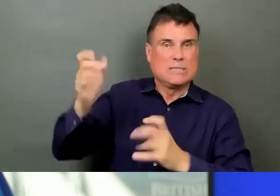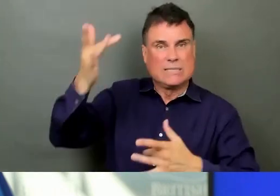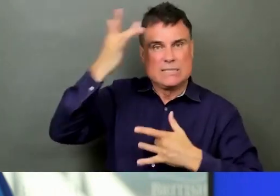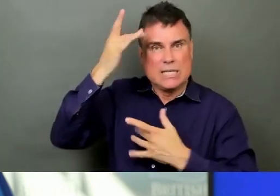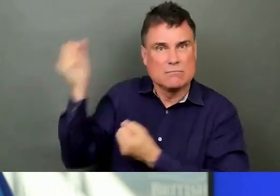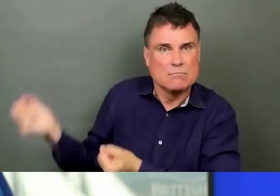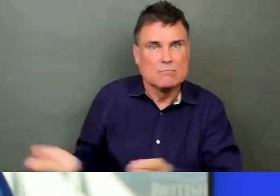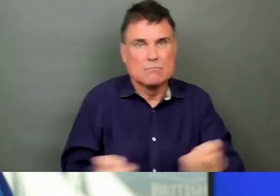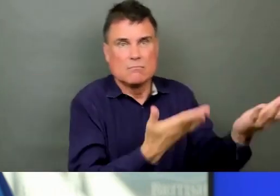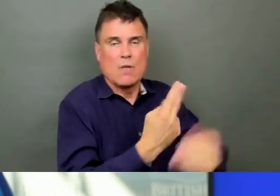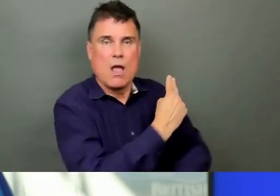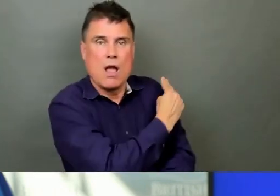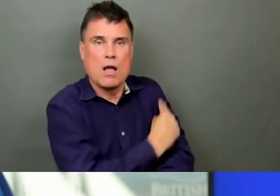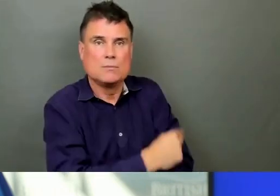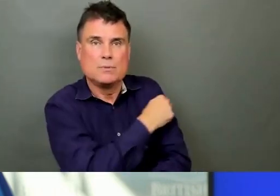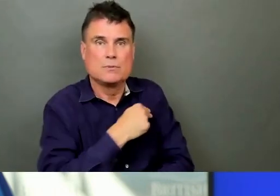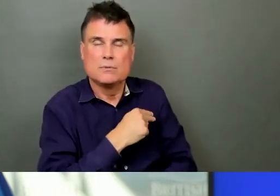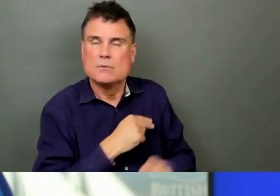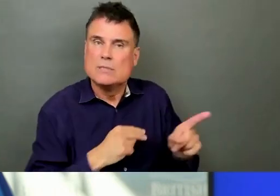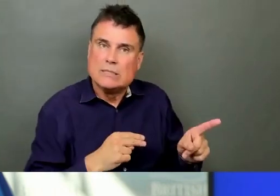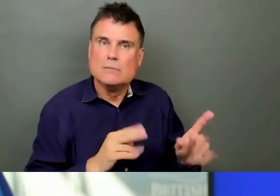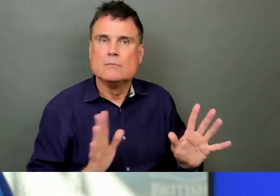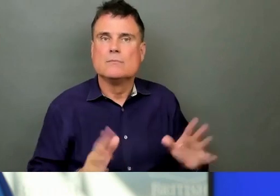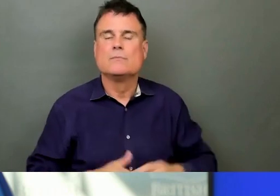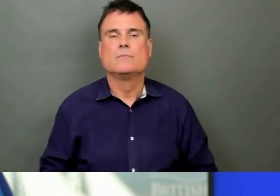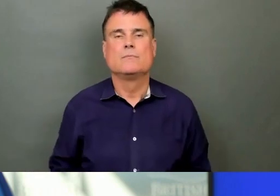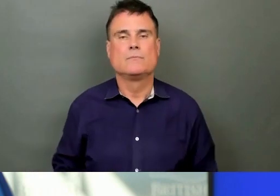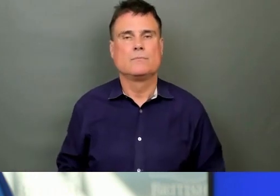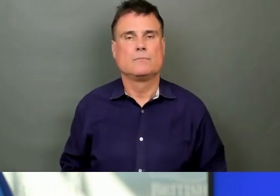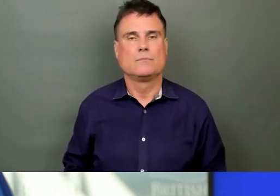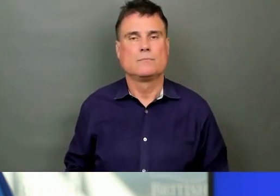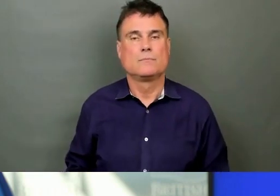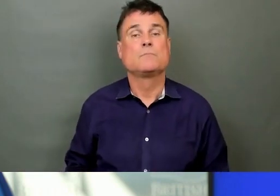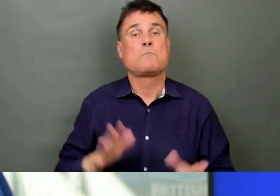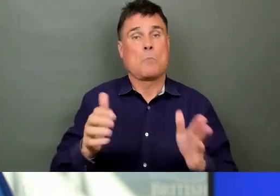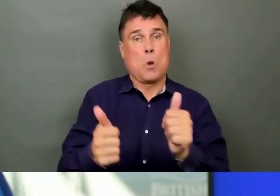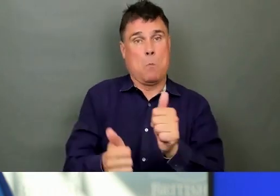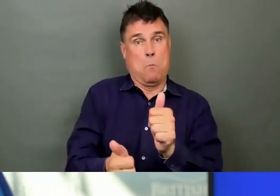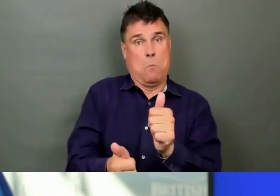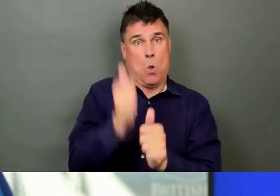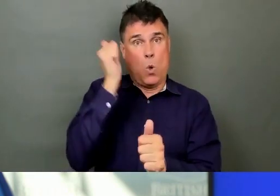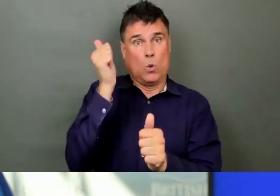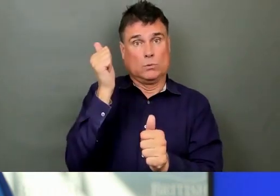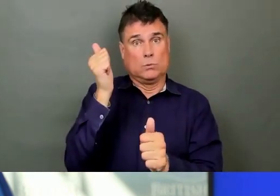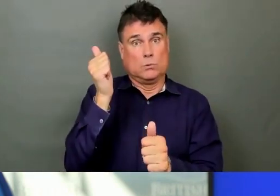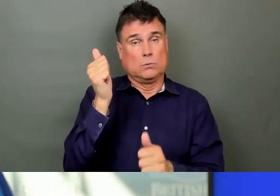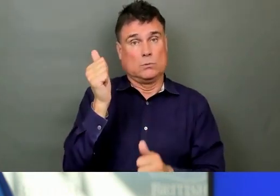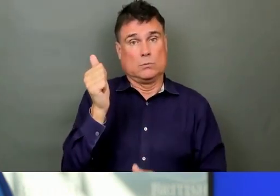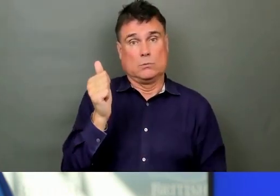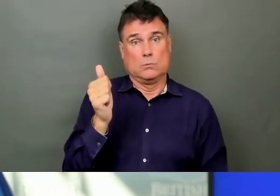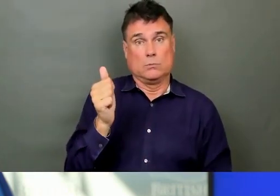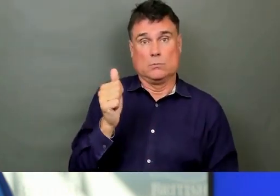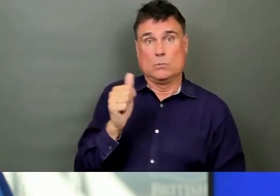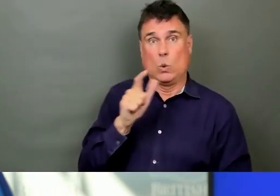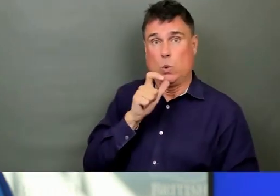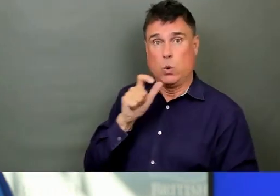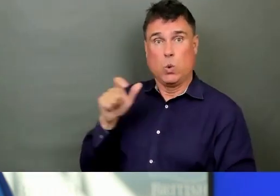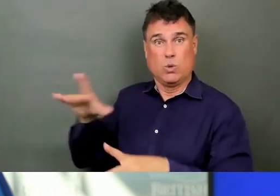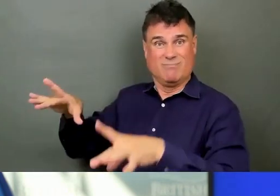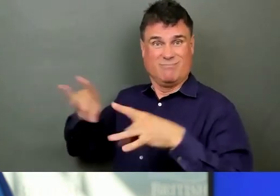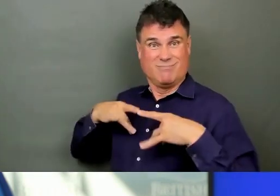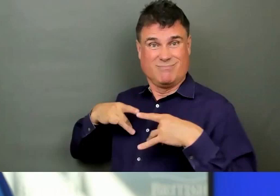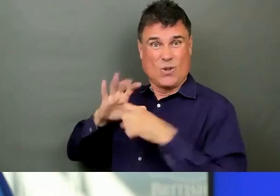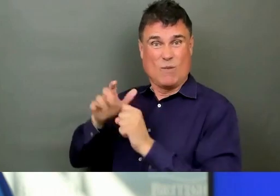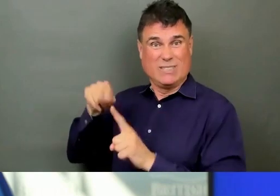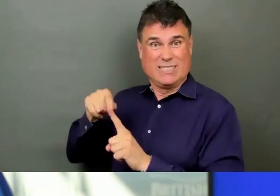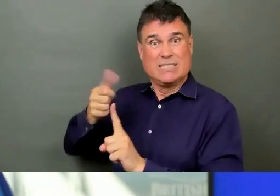unimmunized people. And we have to assist them in getting immunized to the maximum possible degree. And, of course, when people